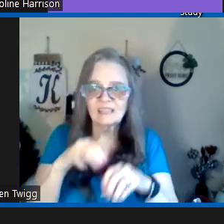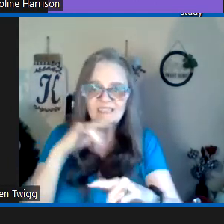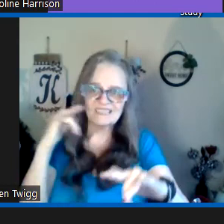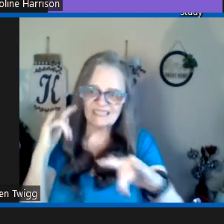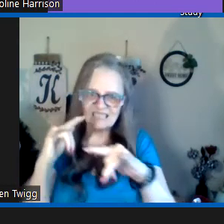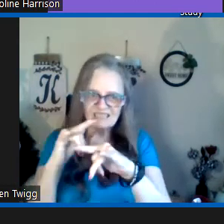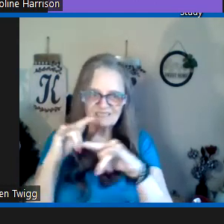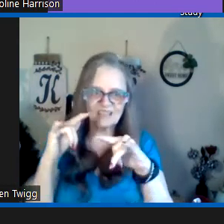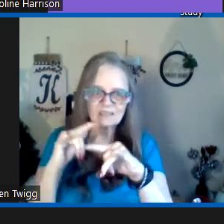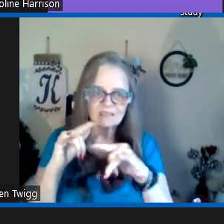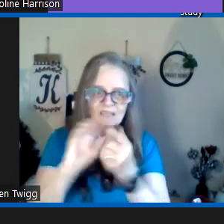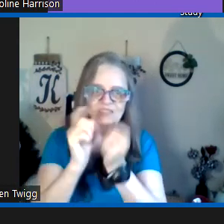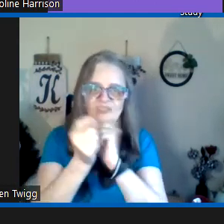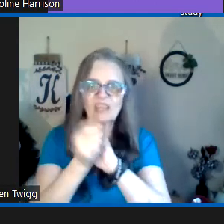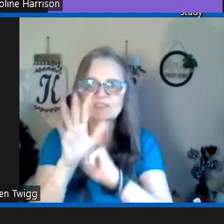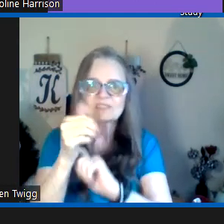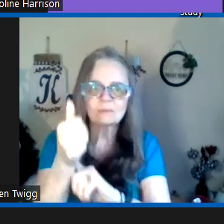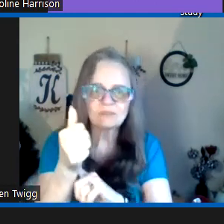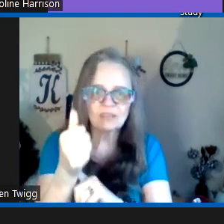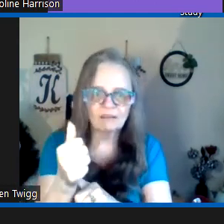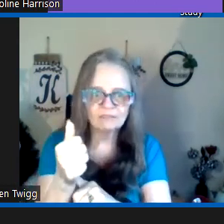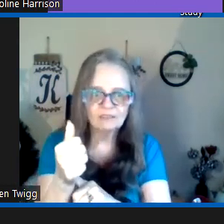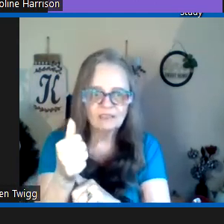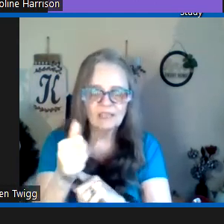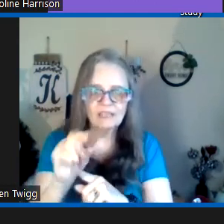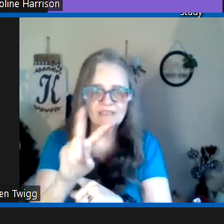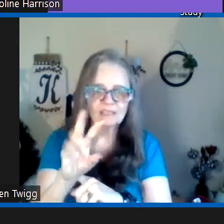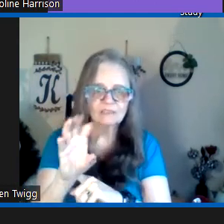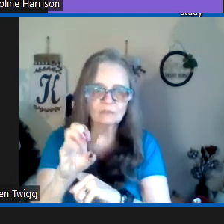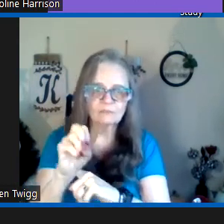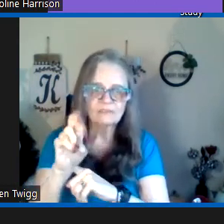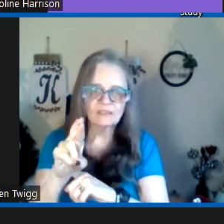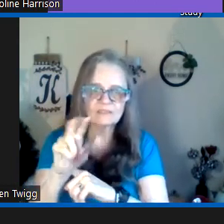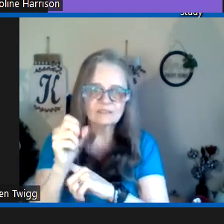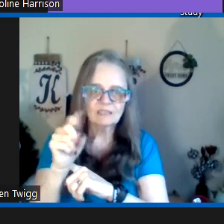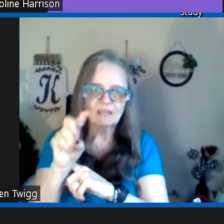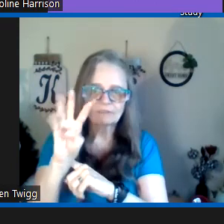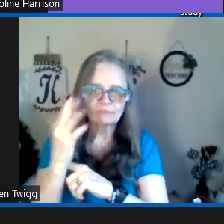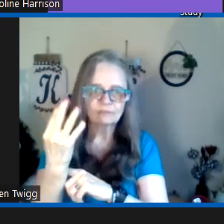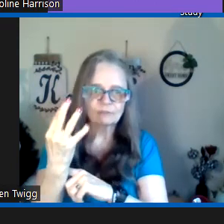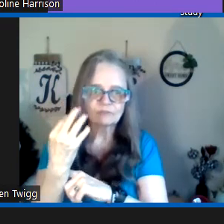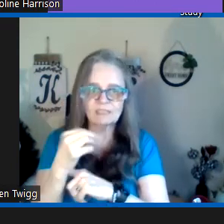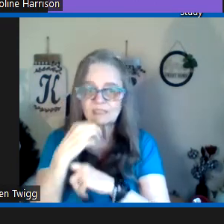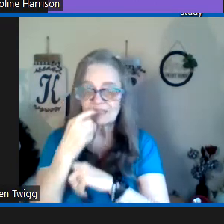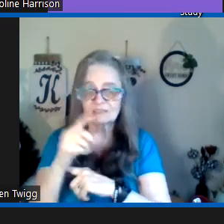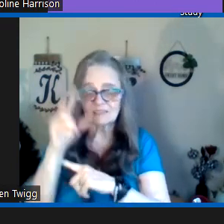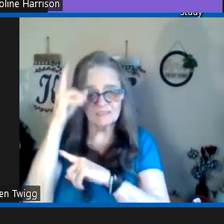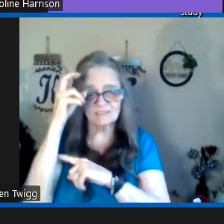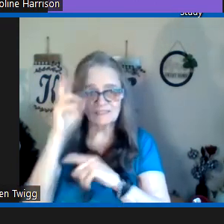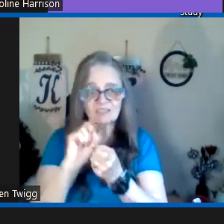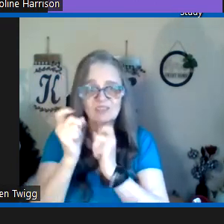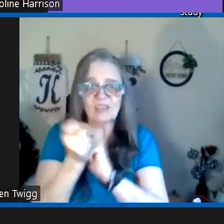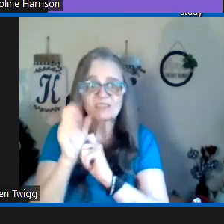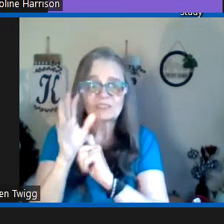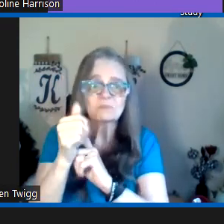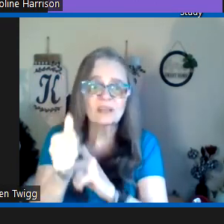he deceives us he changes himself and in second corinthians 11 14 it tells us